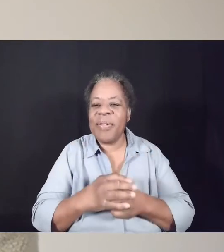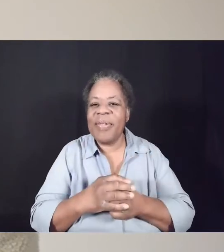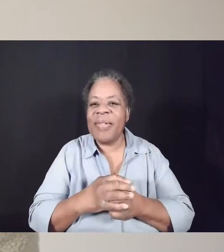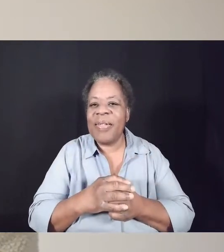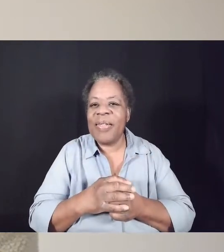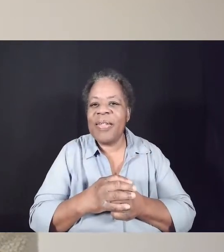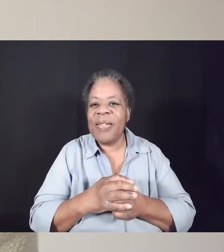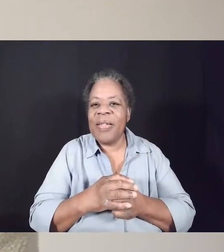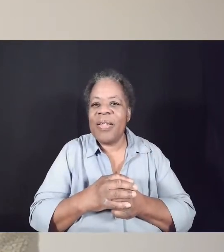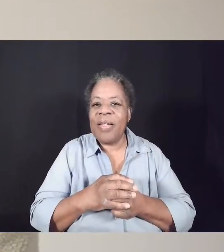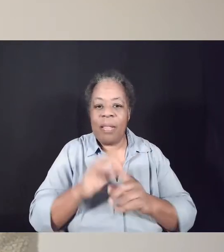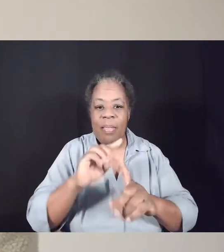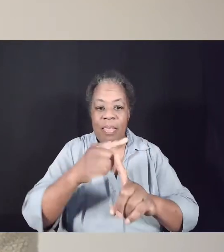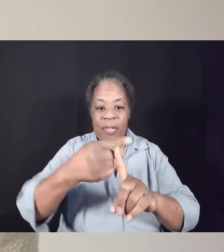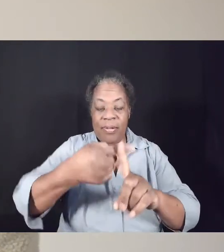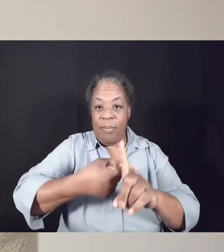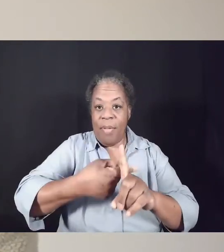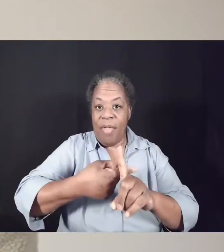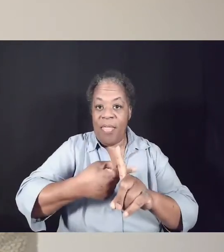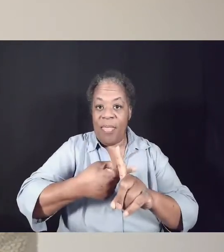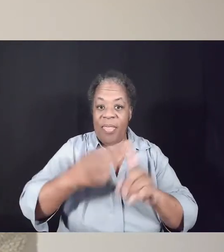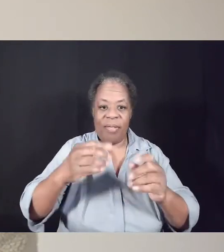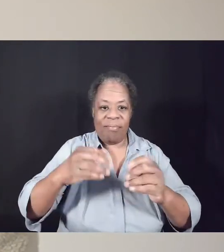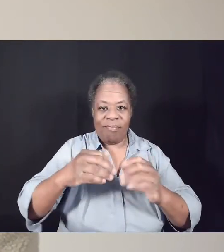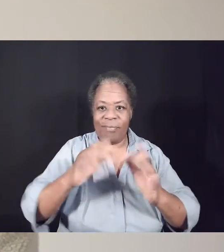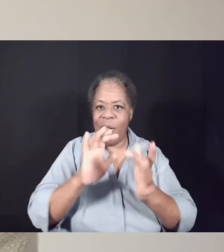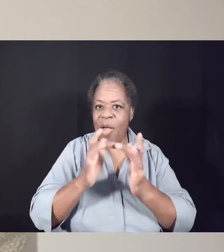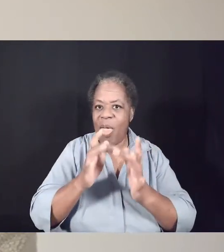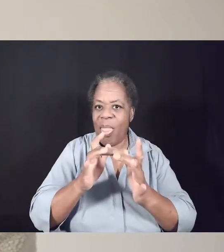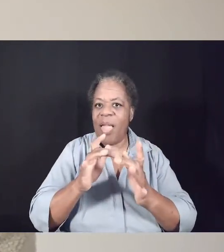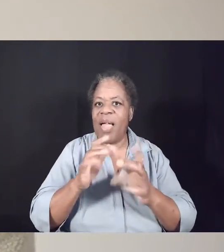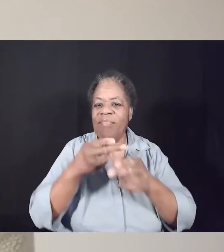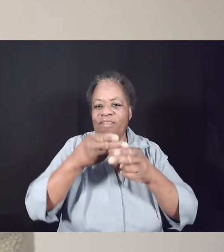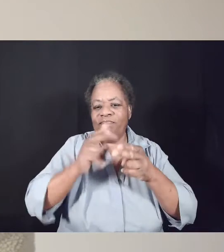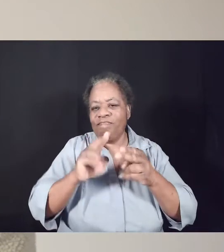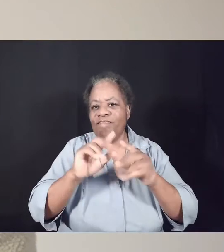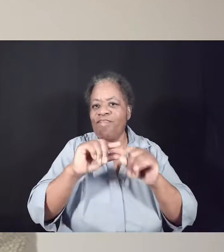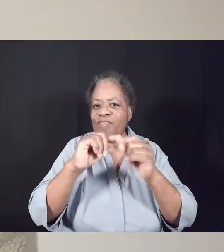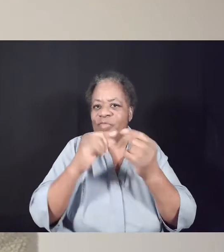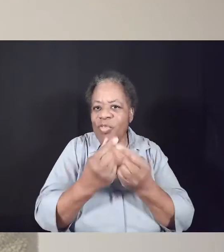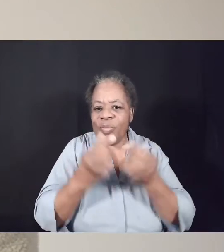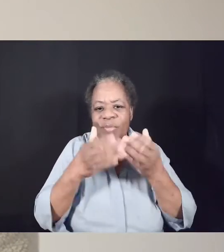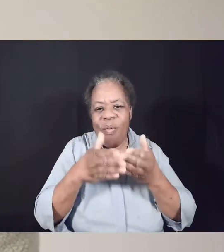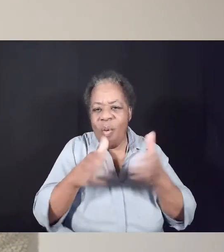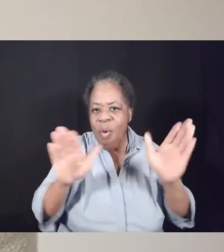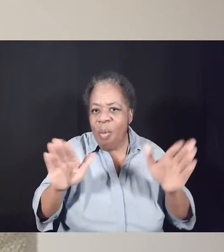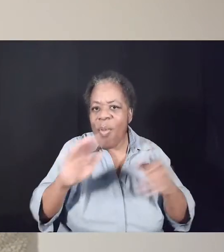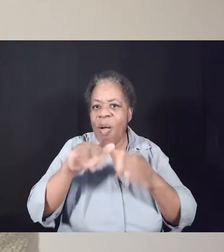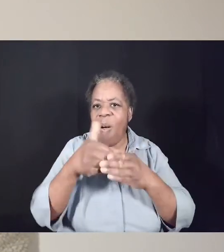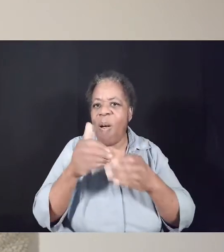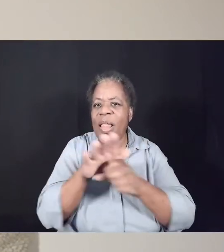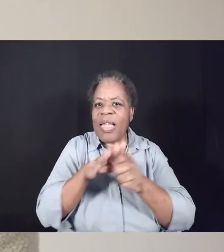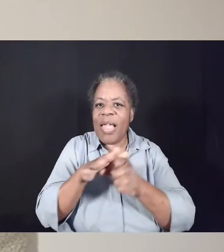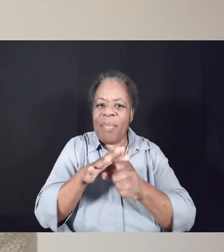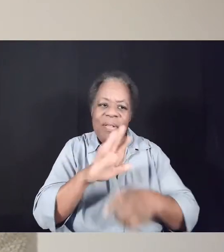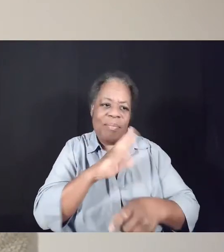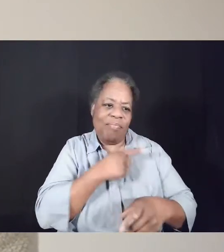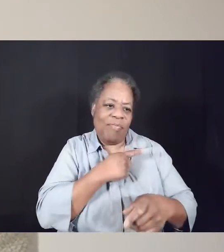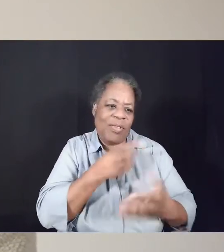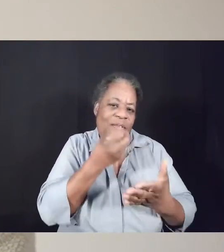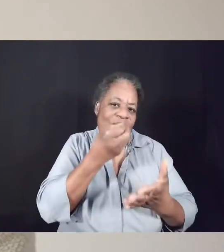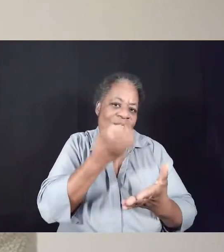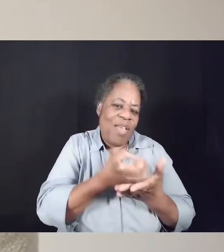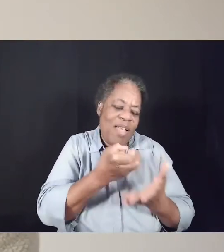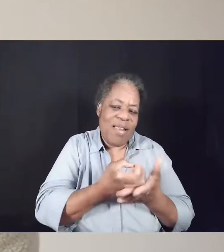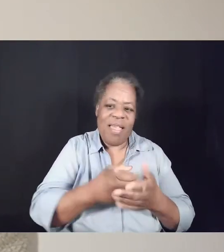This month, we're launching online short-term groups open to people from all of our campuses on personal financing, parenting,